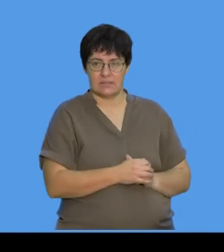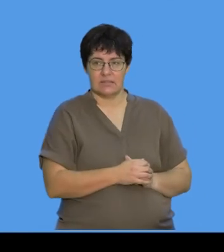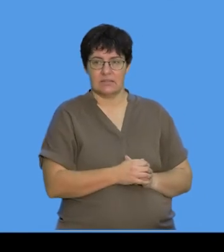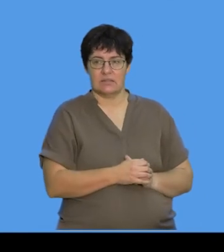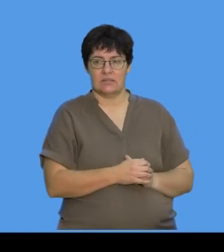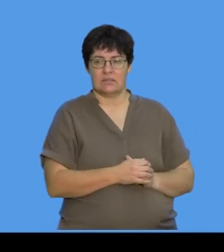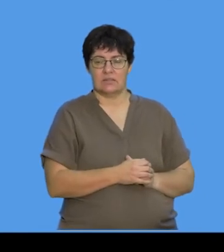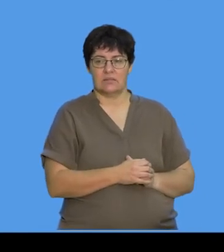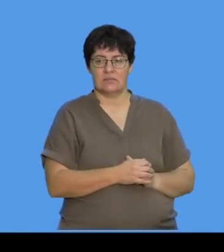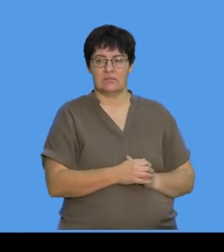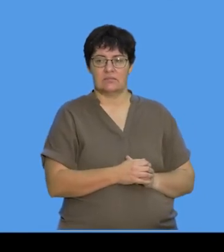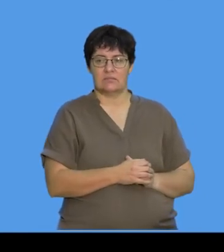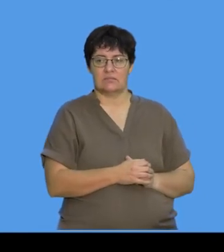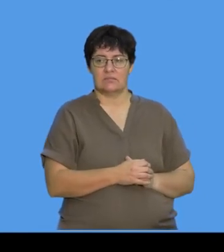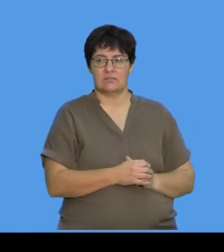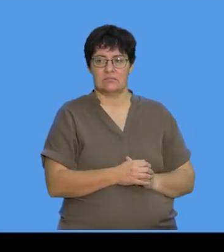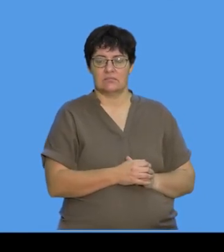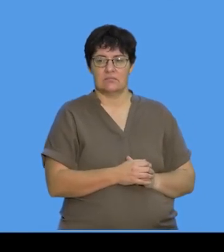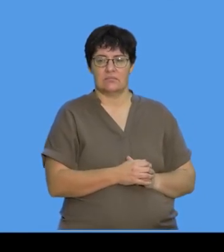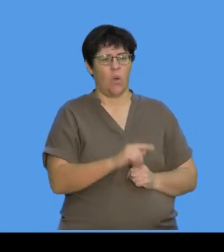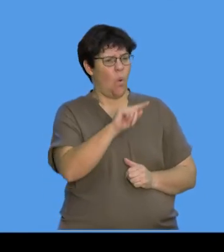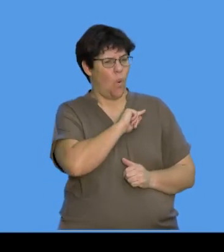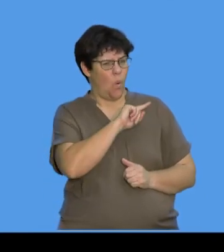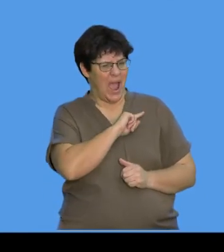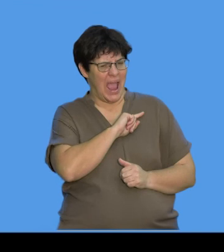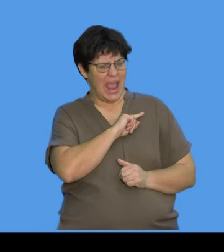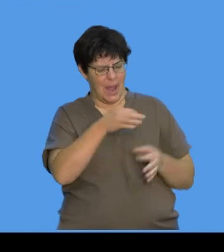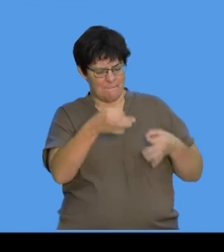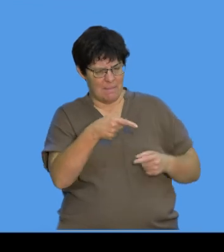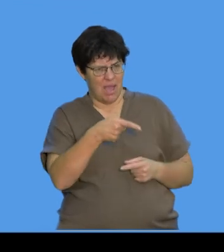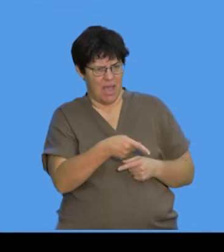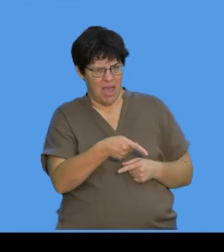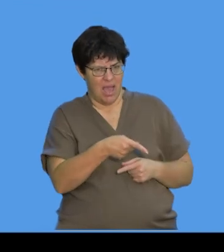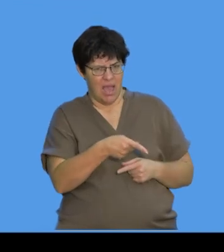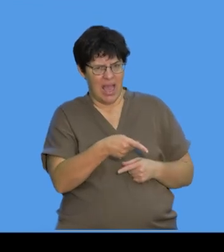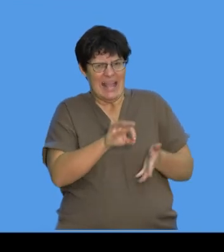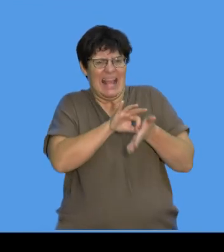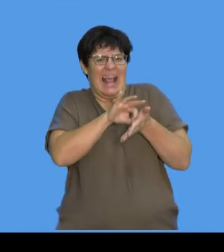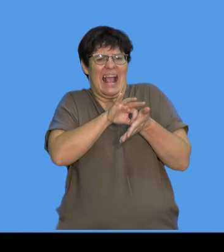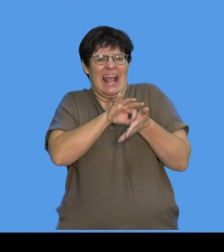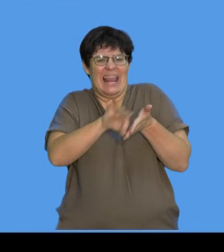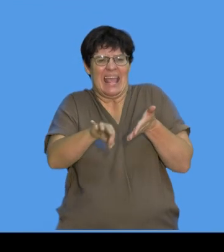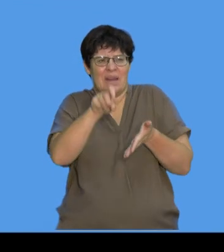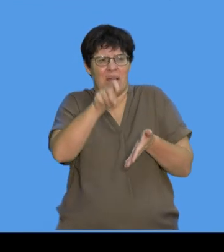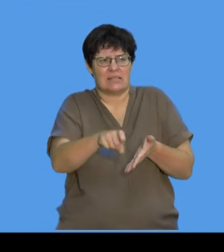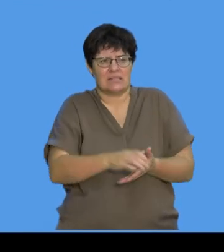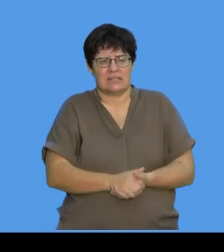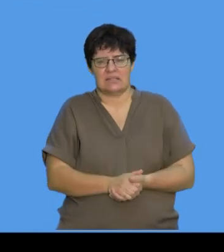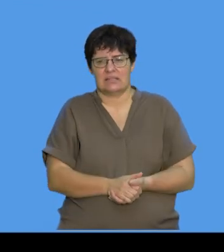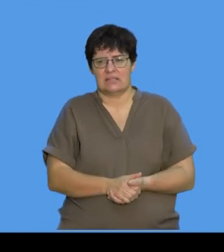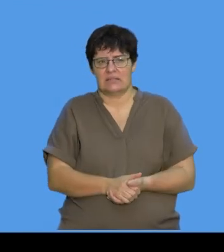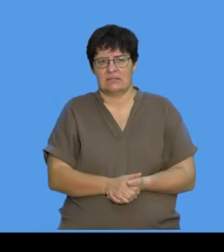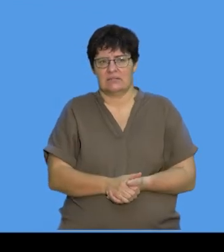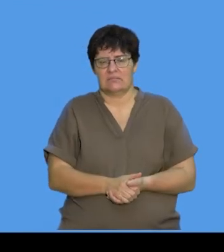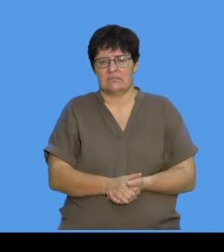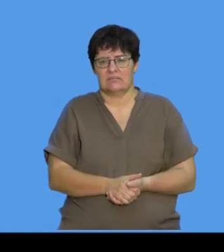Right. First question. Explain why the paper discs. Hang on a second. I think I... Here we go. There we